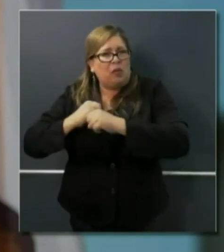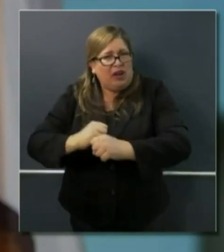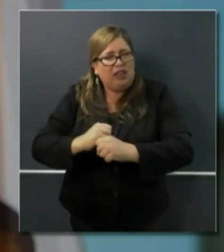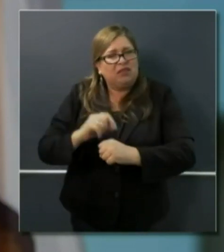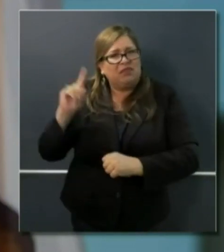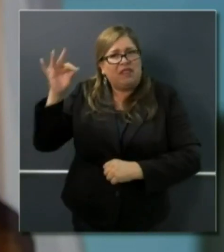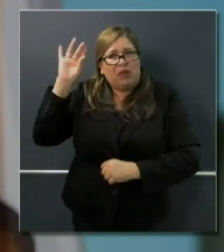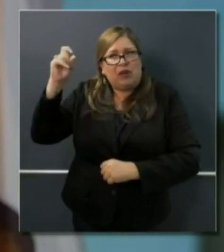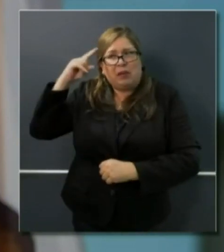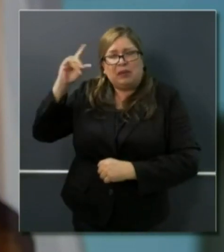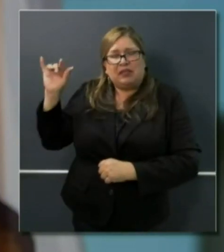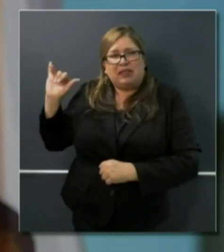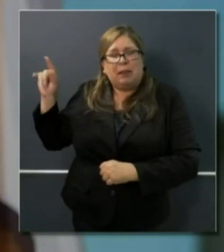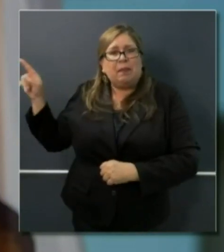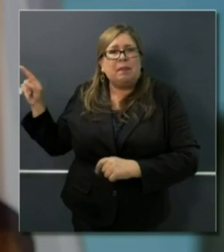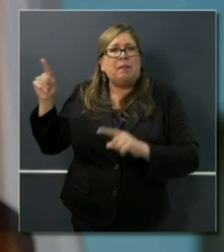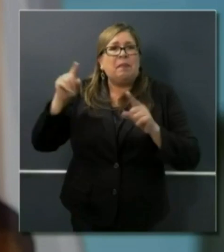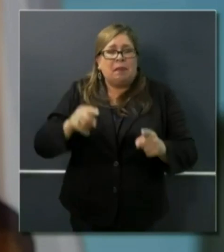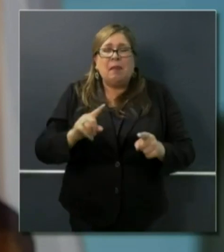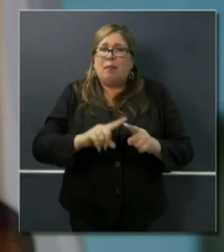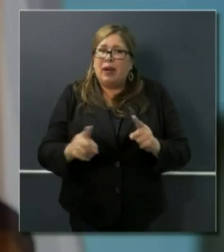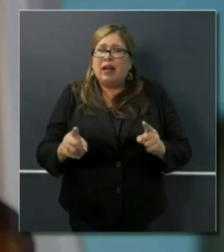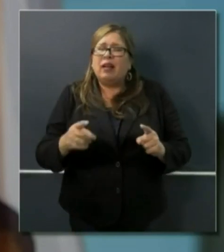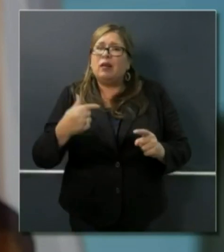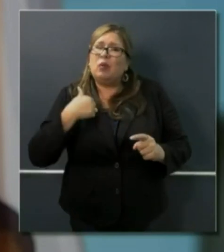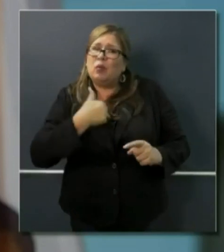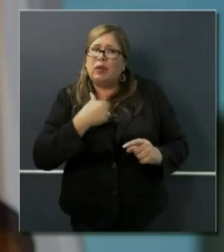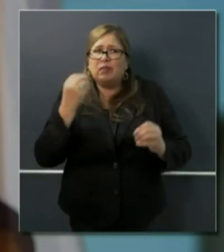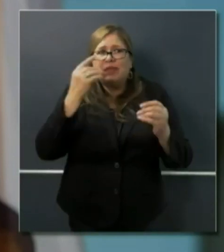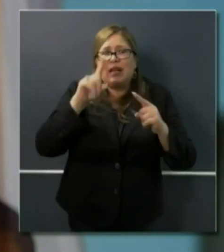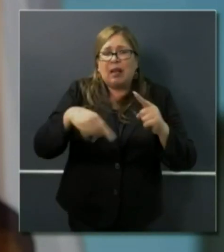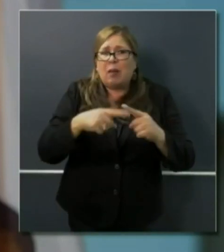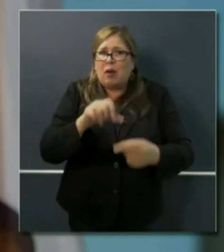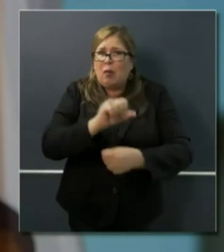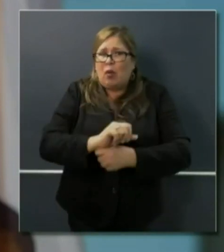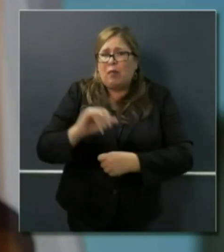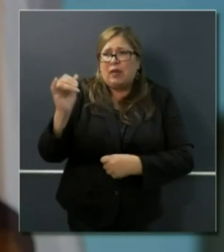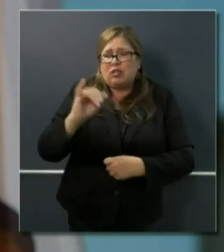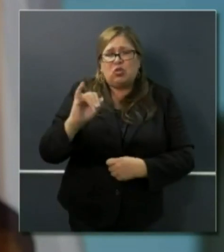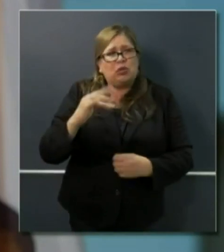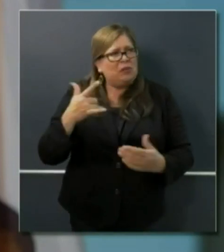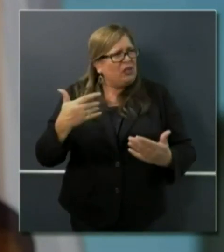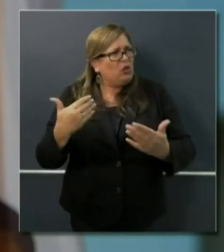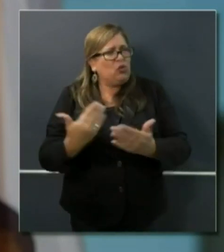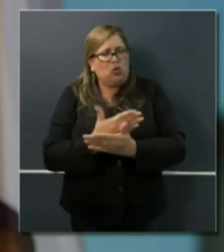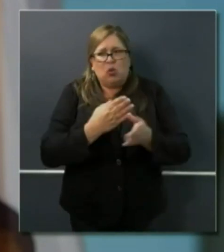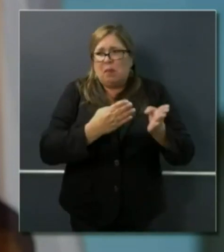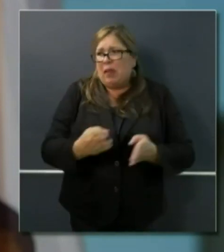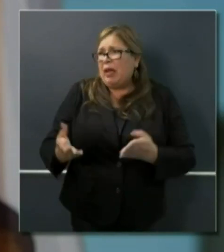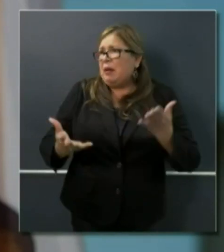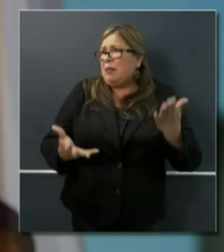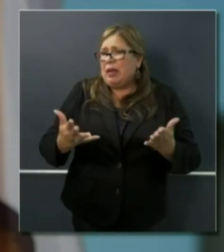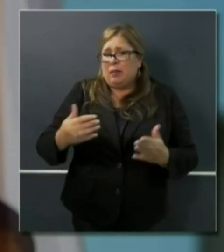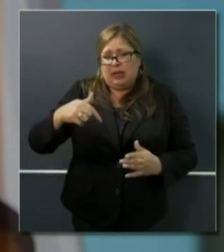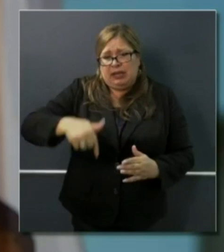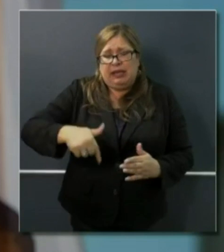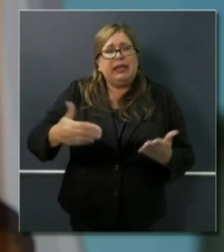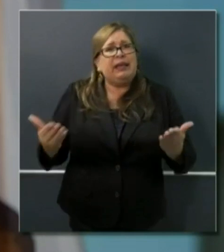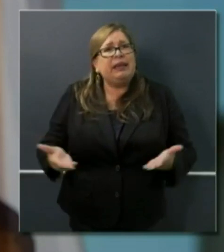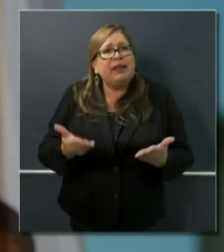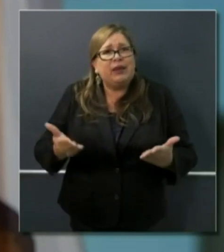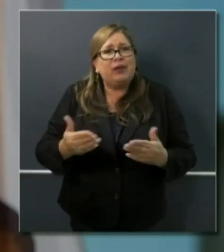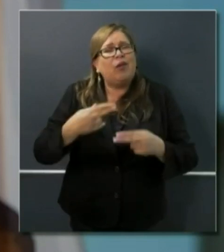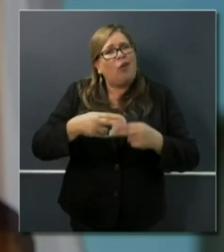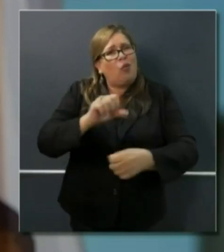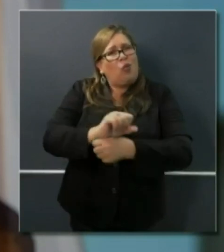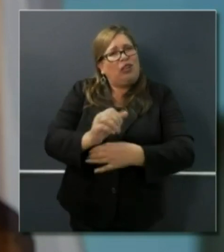avails itself, certainly in a national frame, but also to begin anew to think about how we can scale that program, our work share